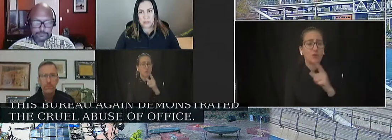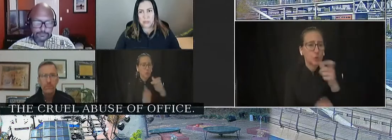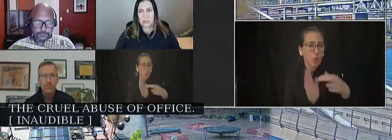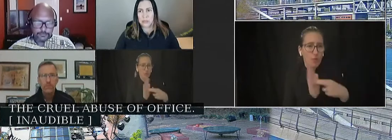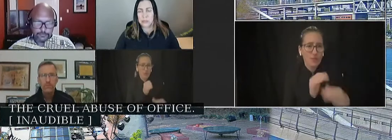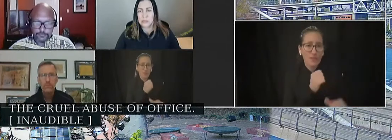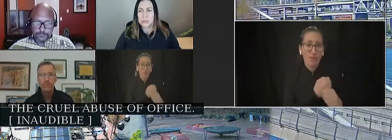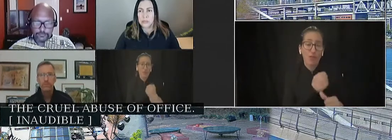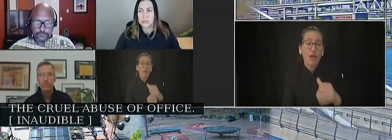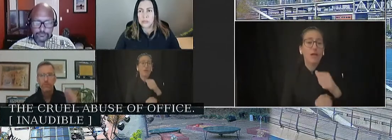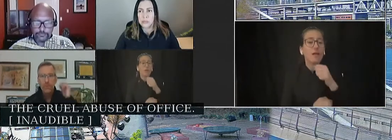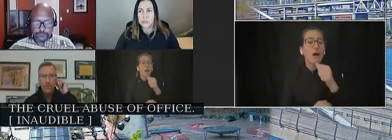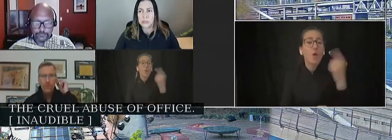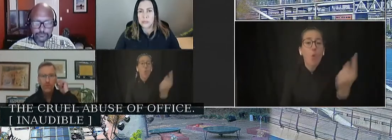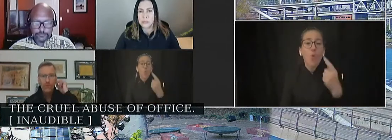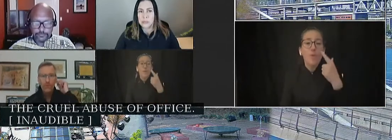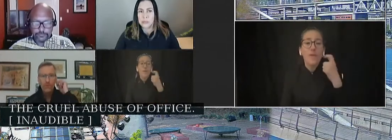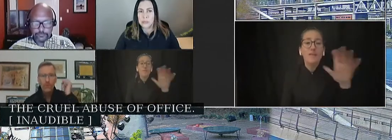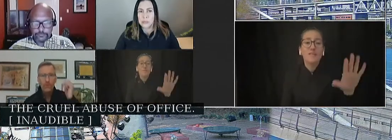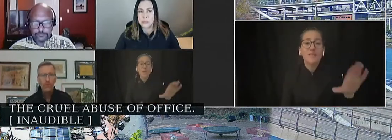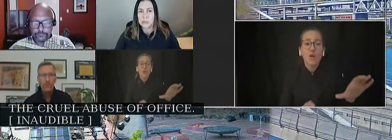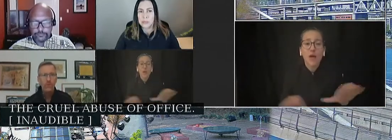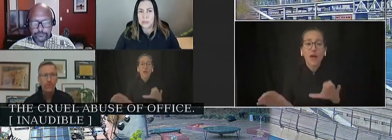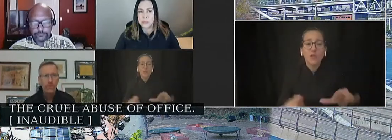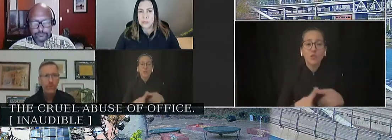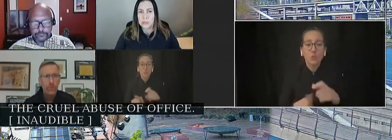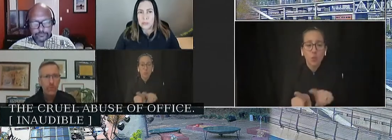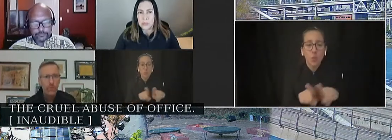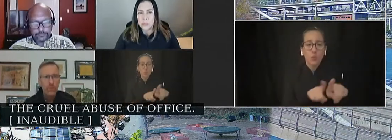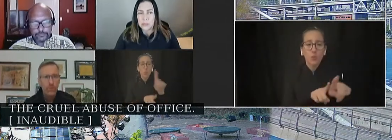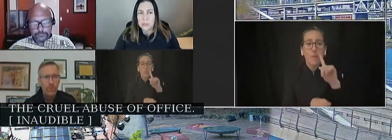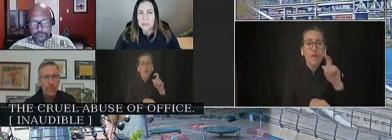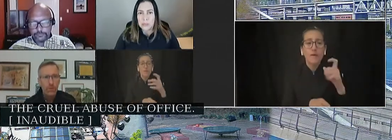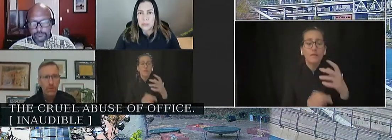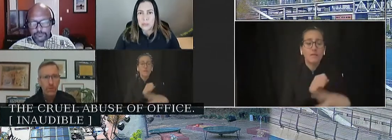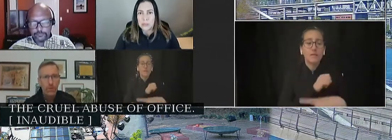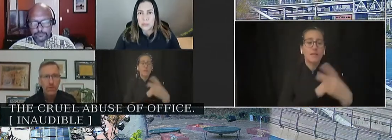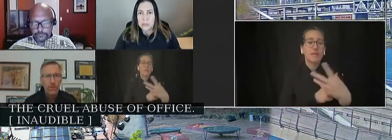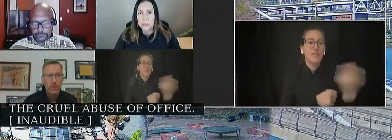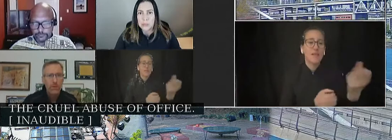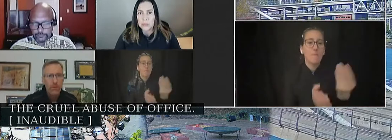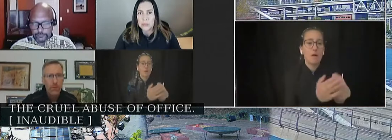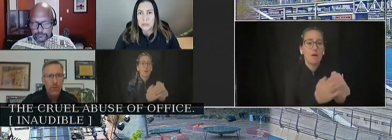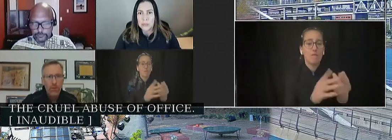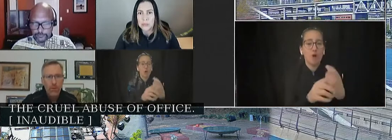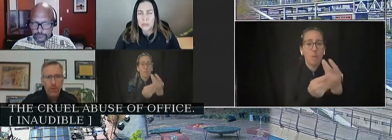their actions but also the money they draw away from our pledges. Dollars that could be spent on models